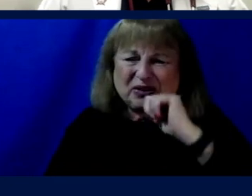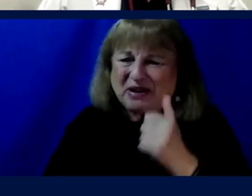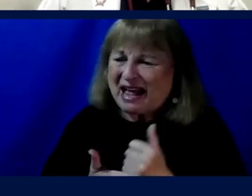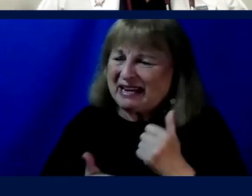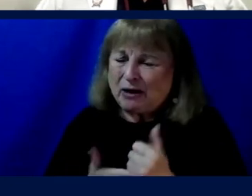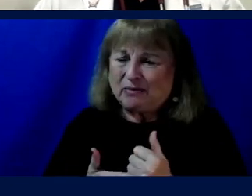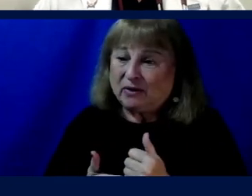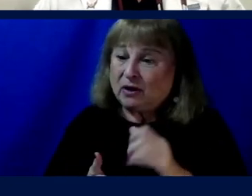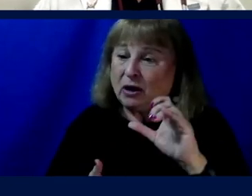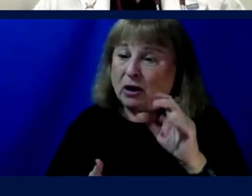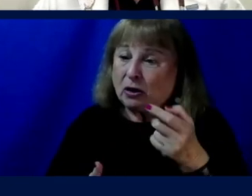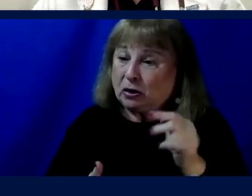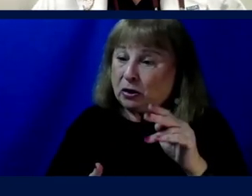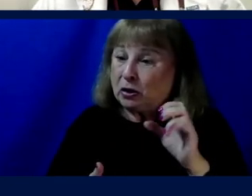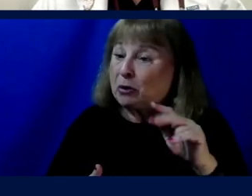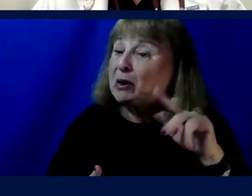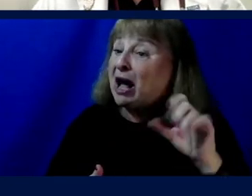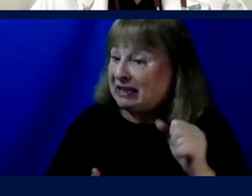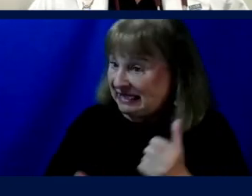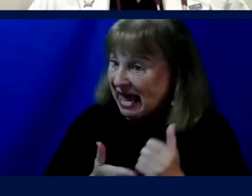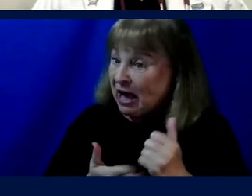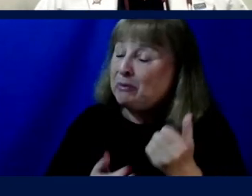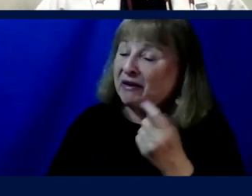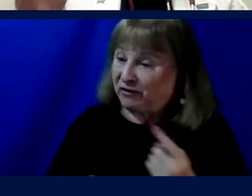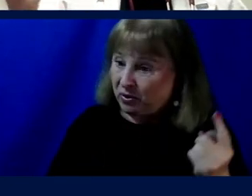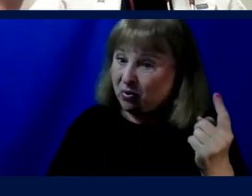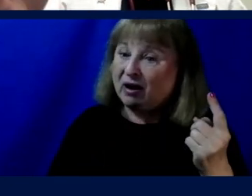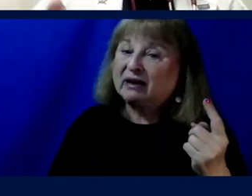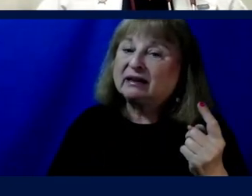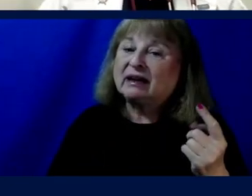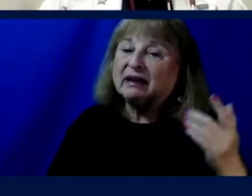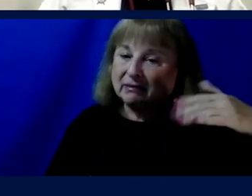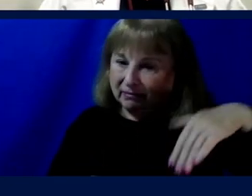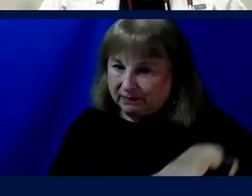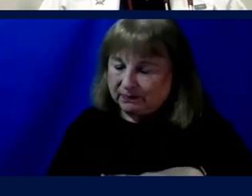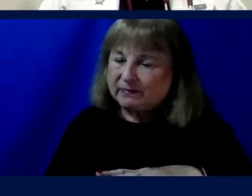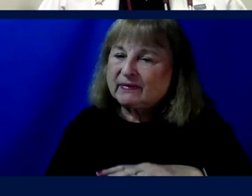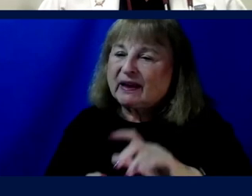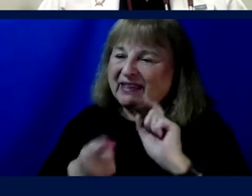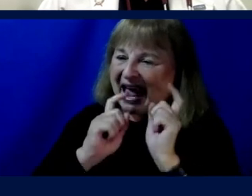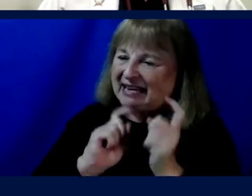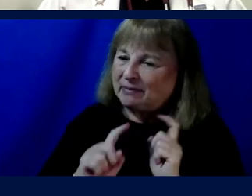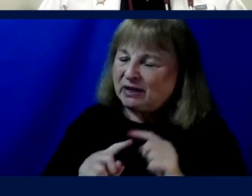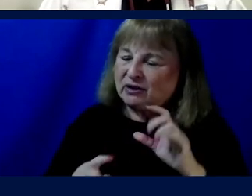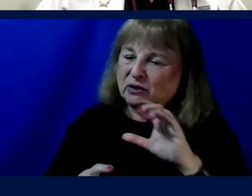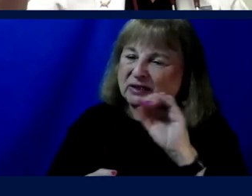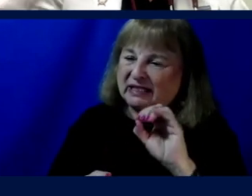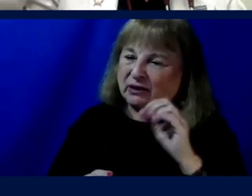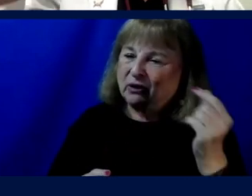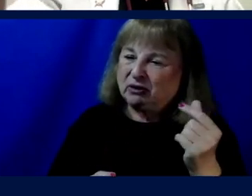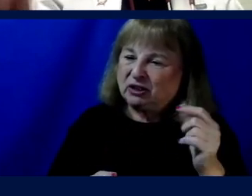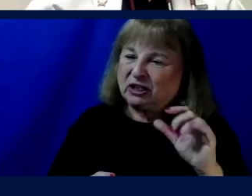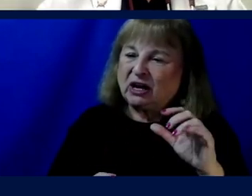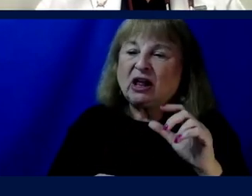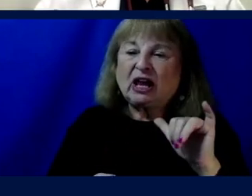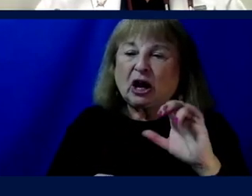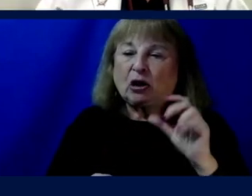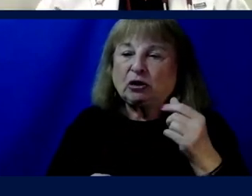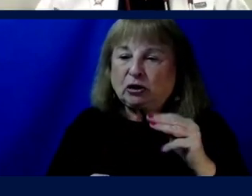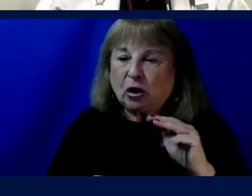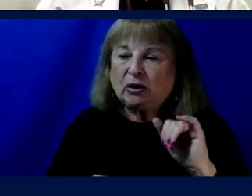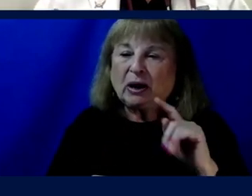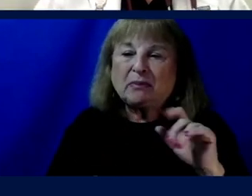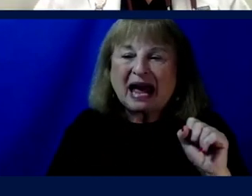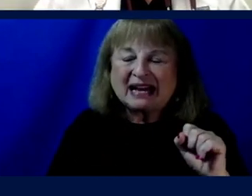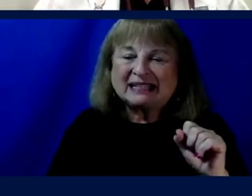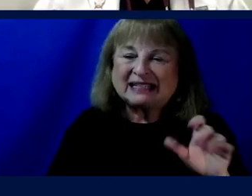Curb cuts, on the other hand, are useful to everybody. The adaptations that we make to the zero G planes in flight, the yoga mats, the extra tethers on the